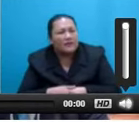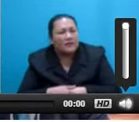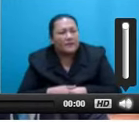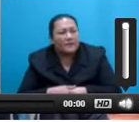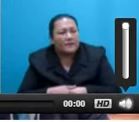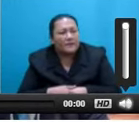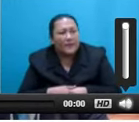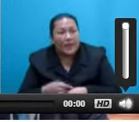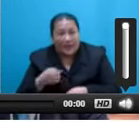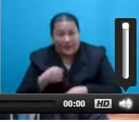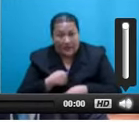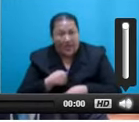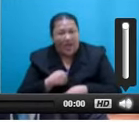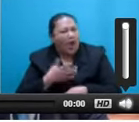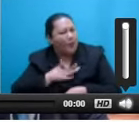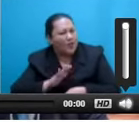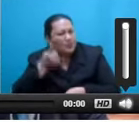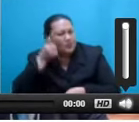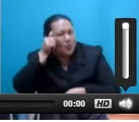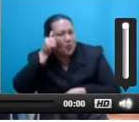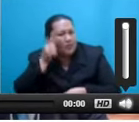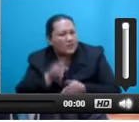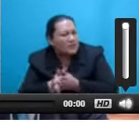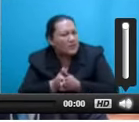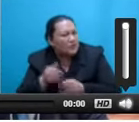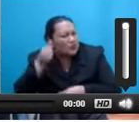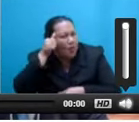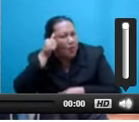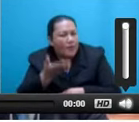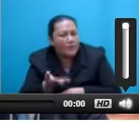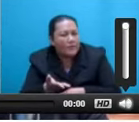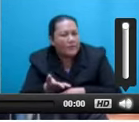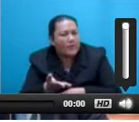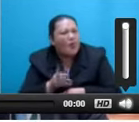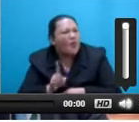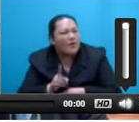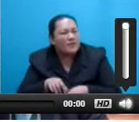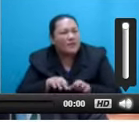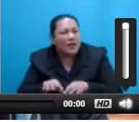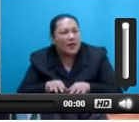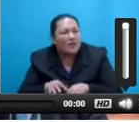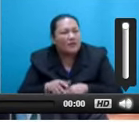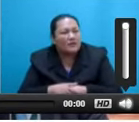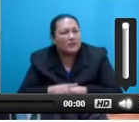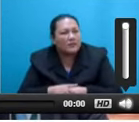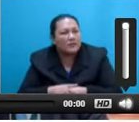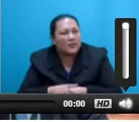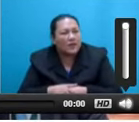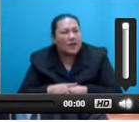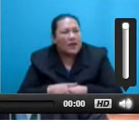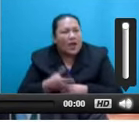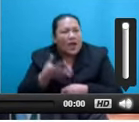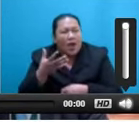to note that the announcement of his Excellency the President about the planning and build-up towards the Fiji Golden Jubilee